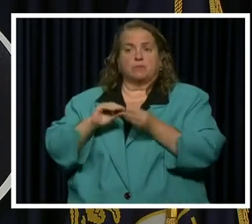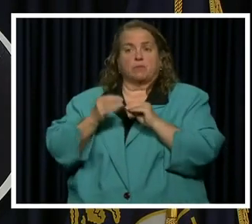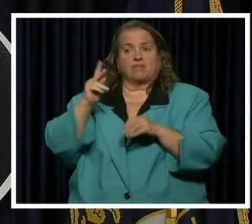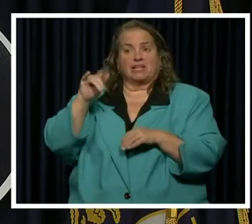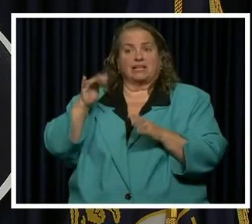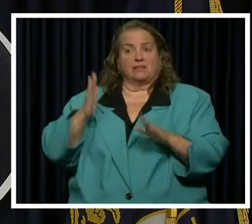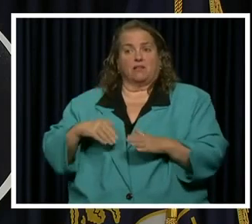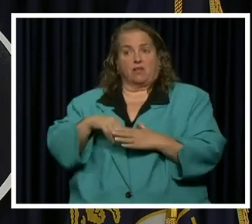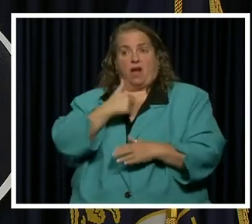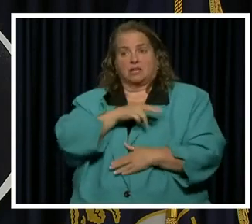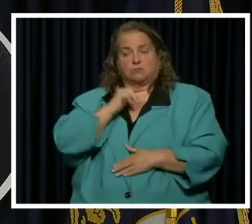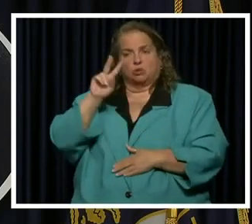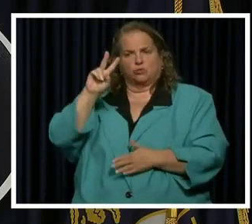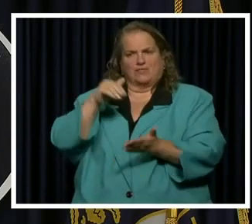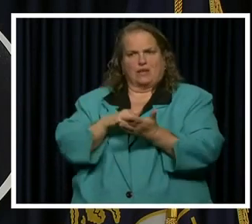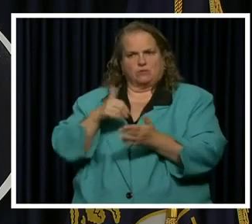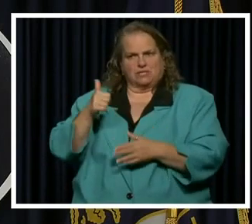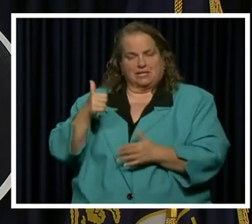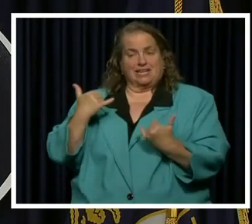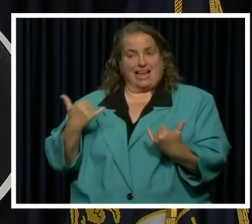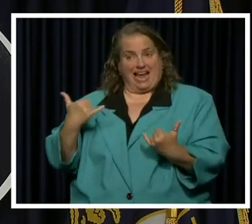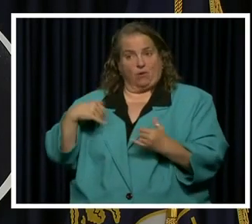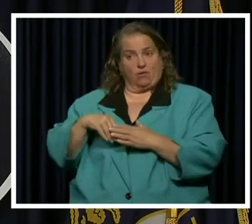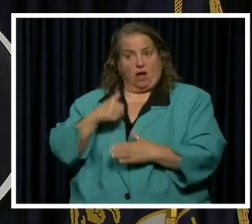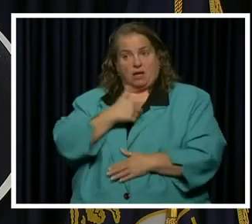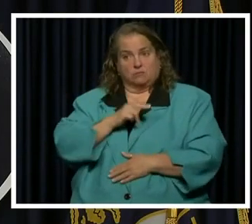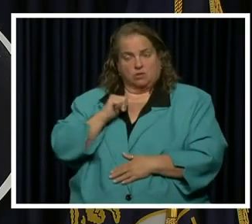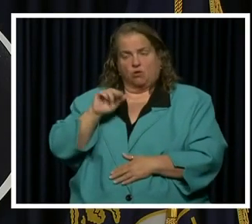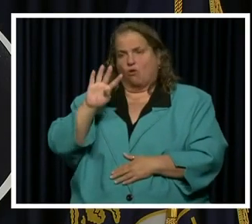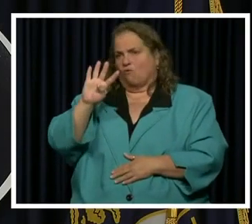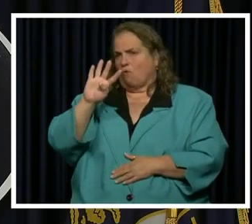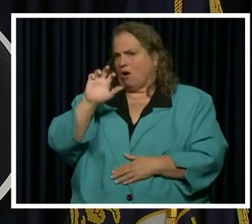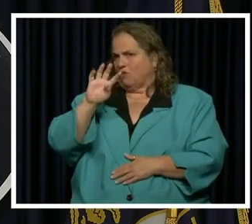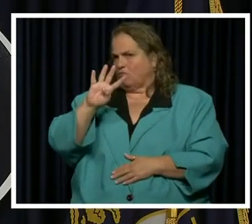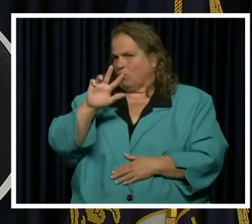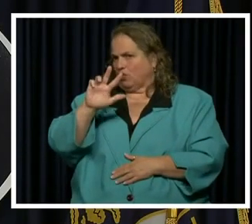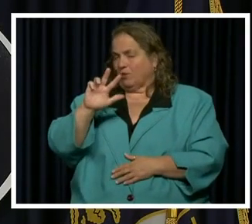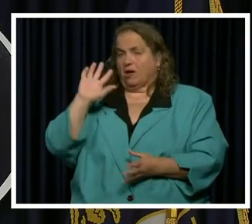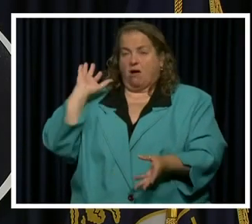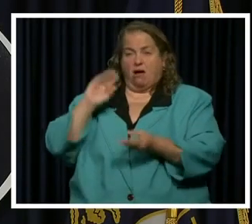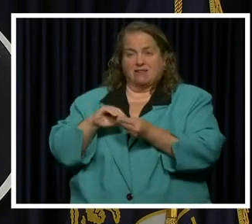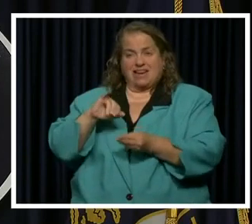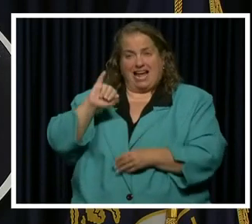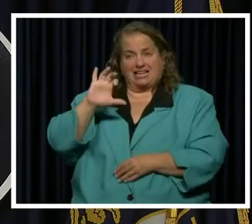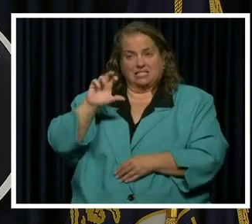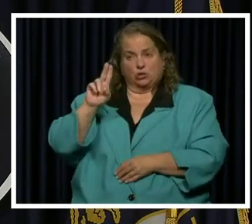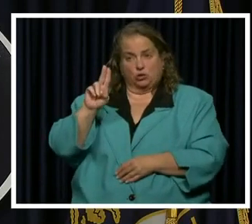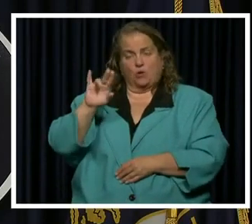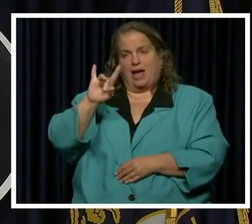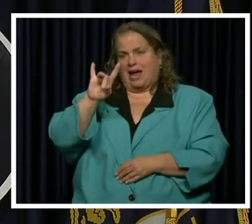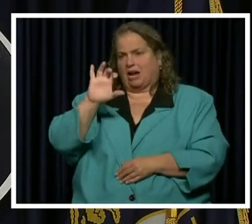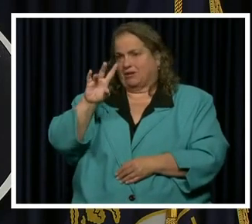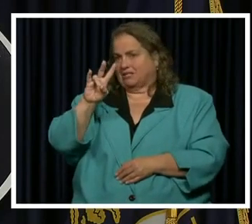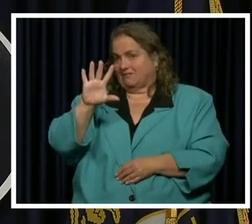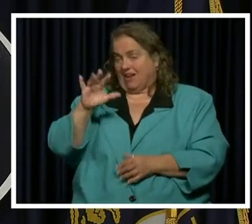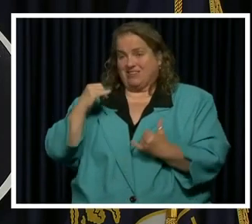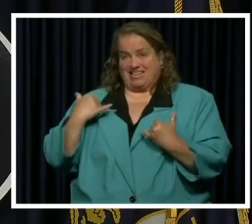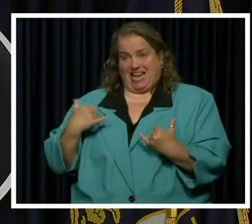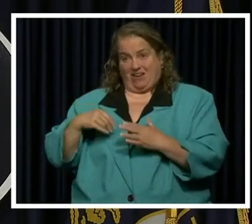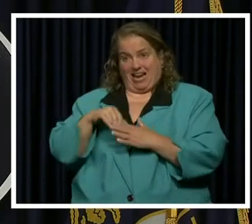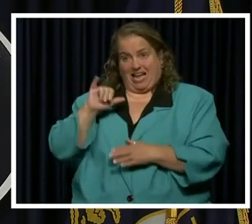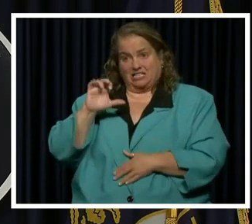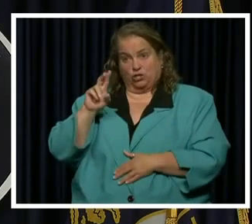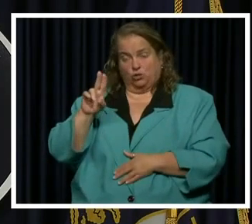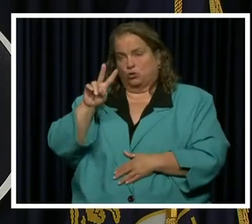hospitalized 2010 currently 443 ever in the ICU 875 currently